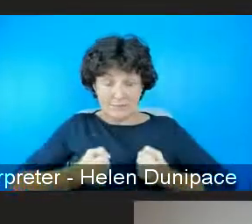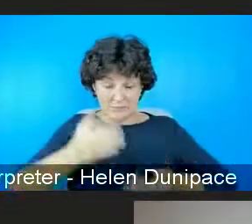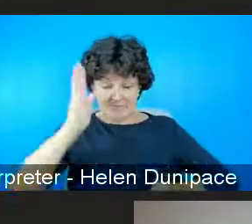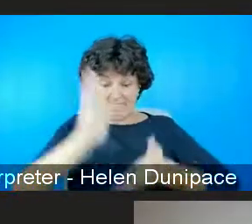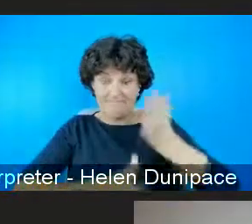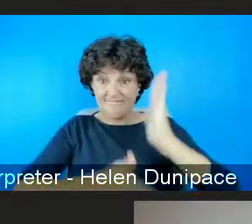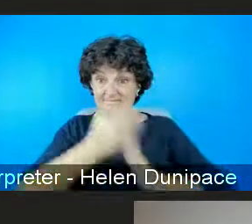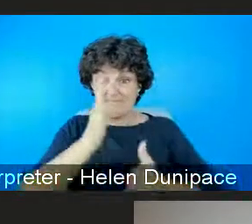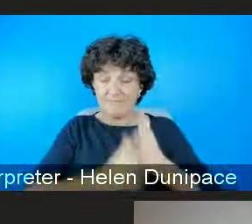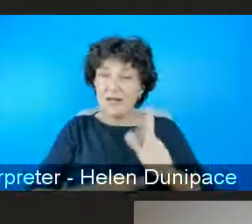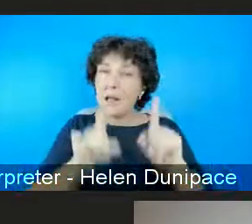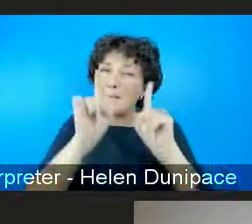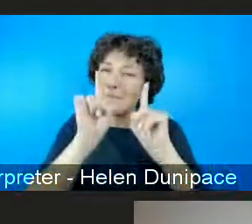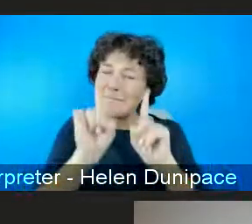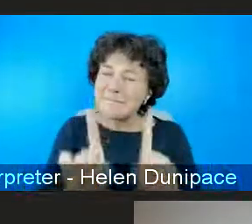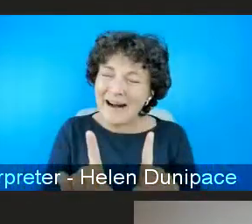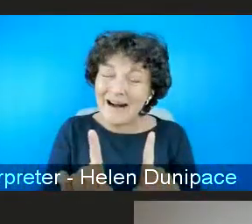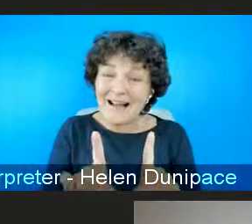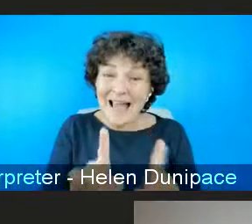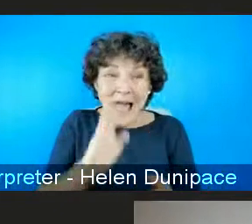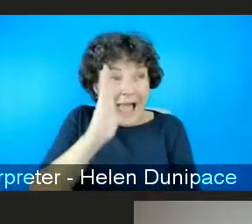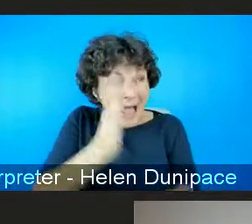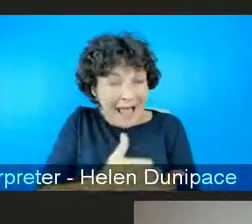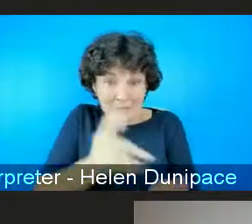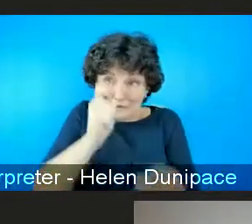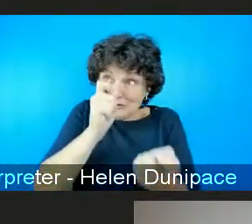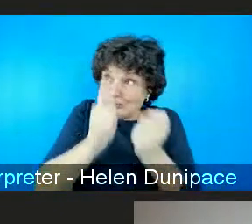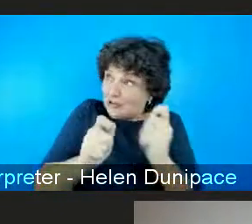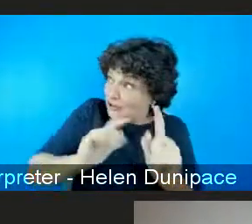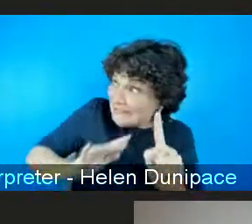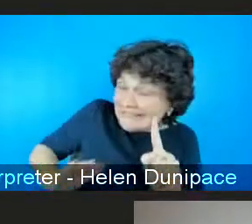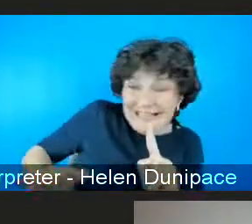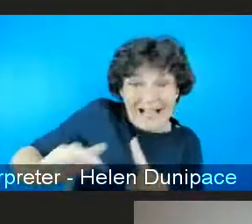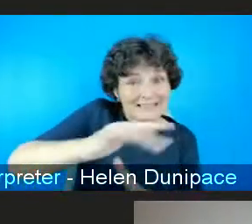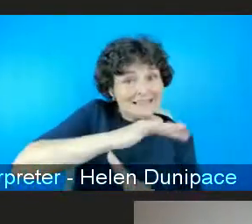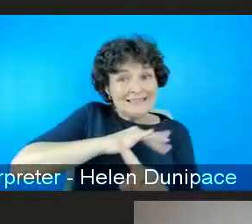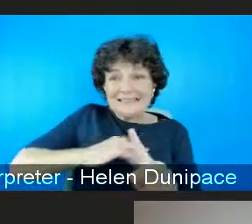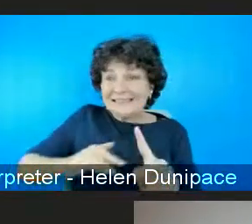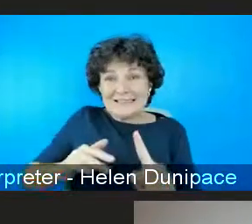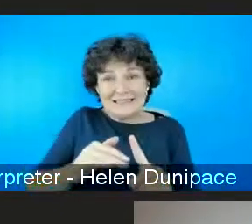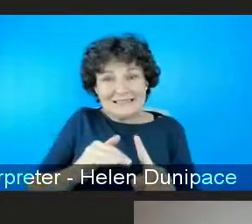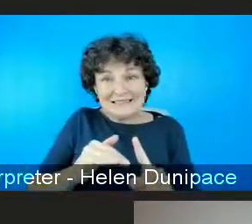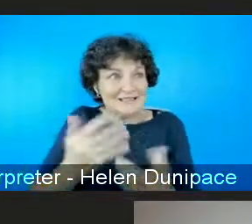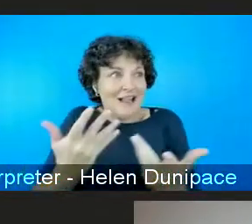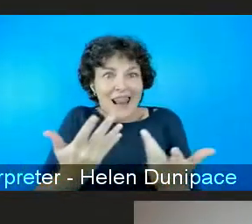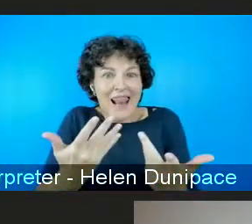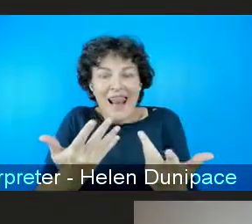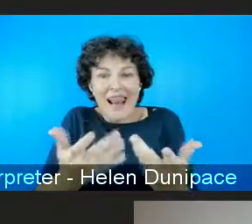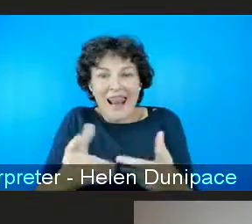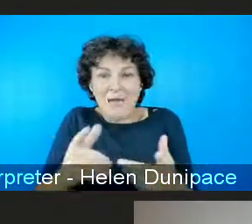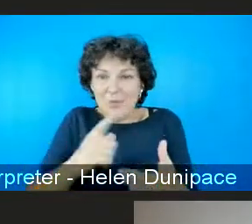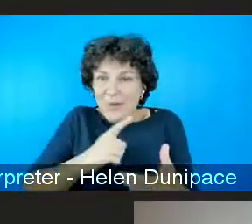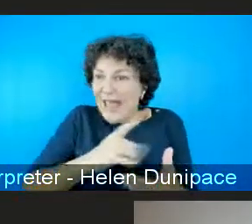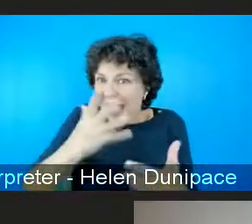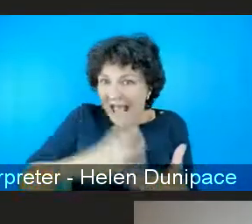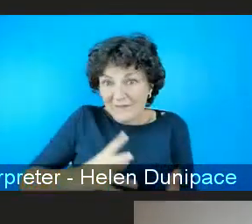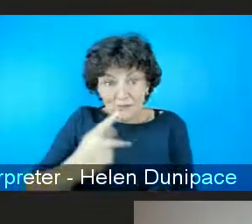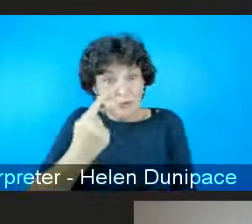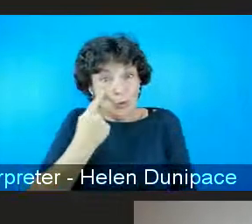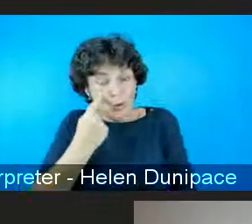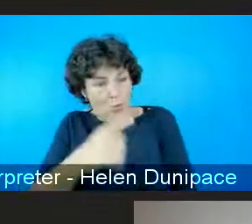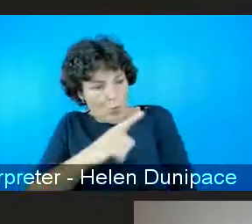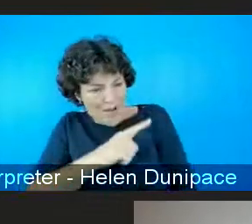But it doesn't change things in the way that we can change things by looking at the causes of why we still have